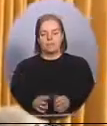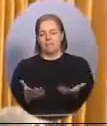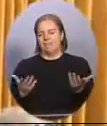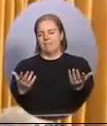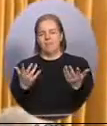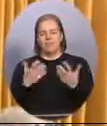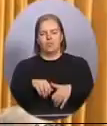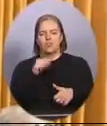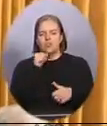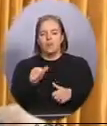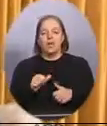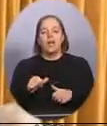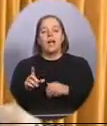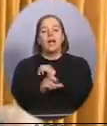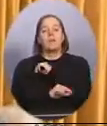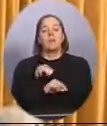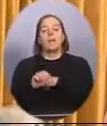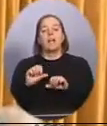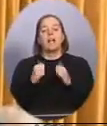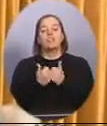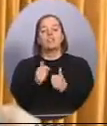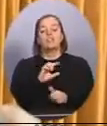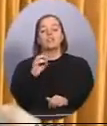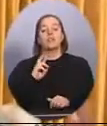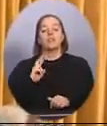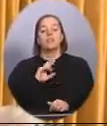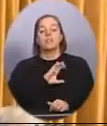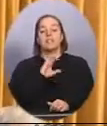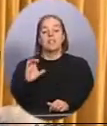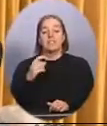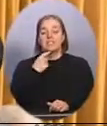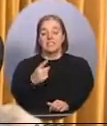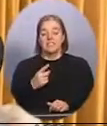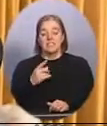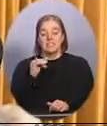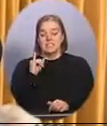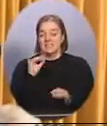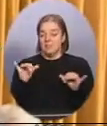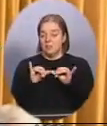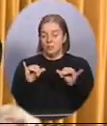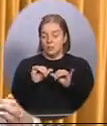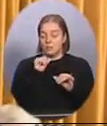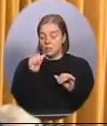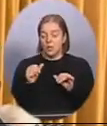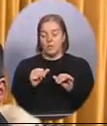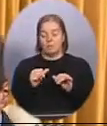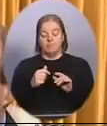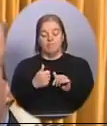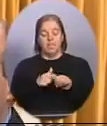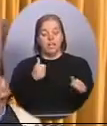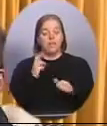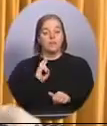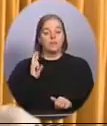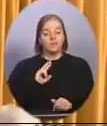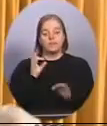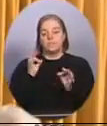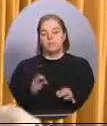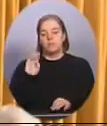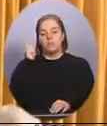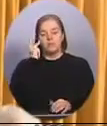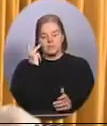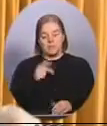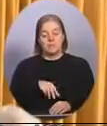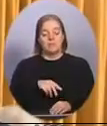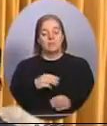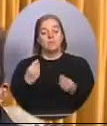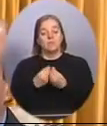pas la route. Les fonctionnaires de l'Agence du Revenu du Canada nous ont dit que la décision de ne pas mesurer l'écart de revenu est une décision politique. Monsieur le Président,